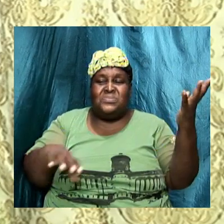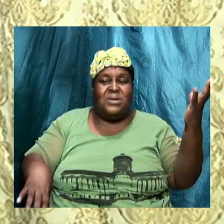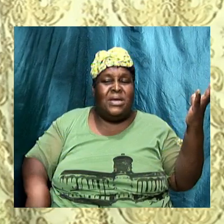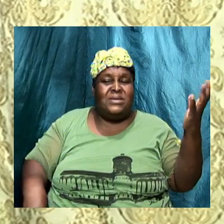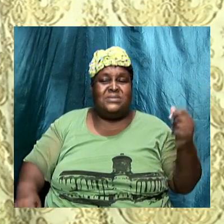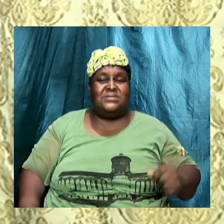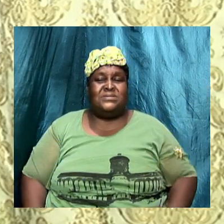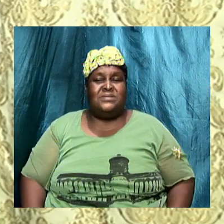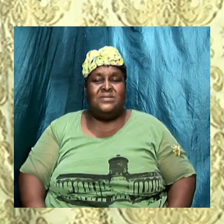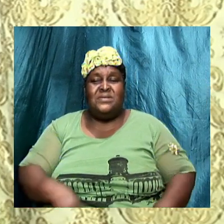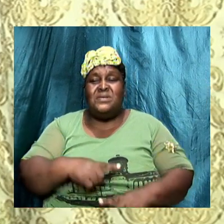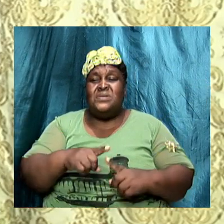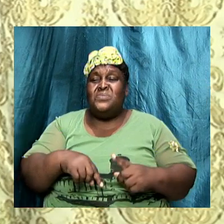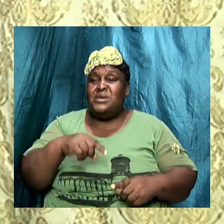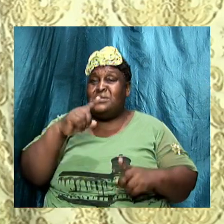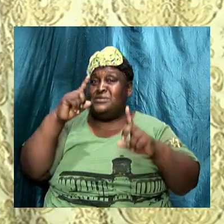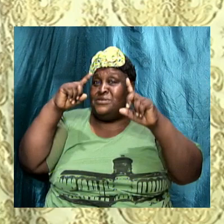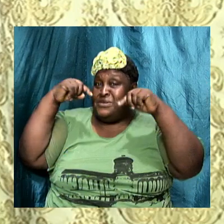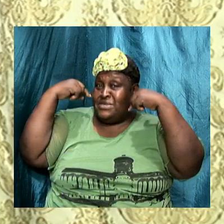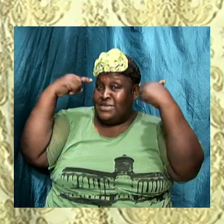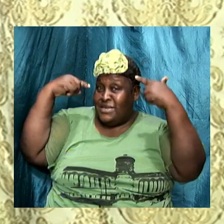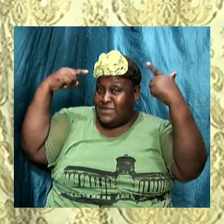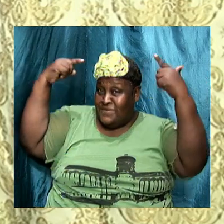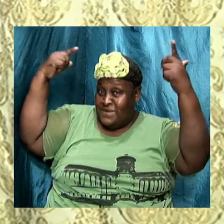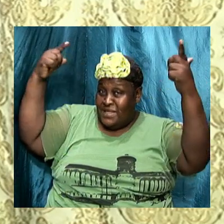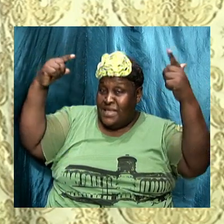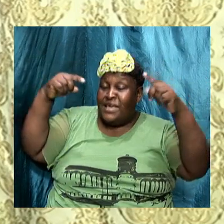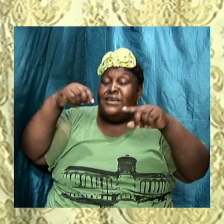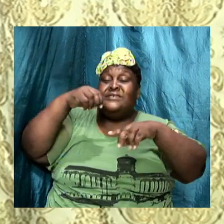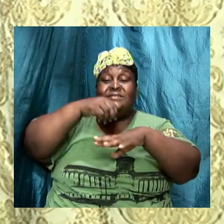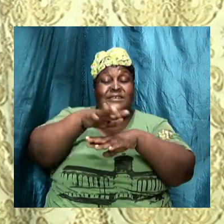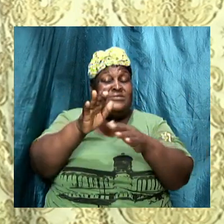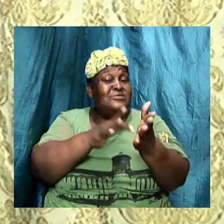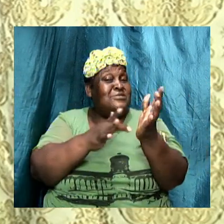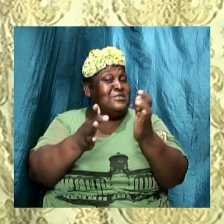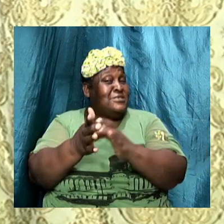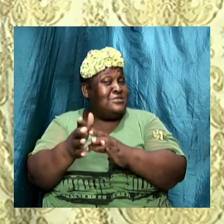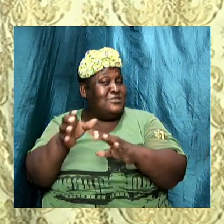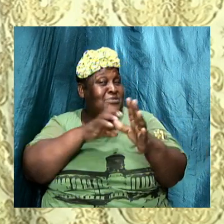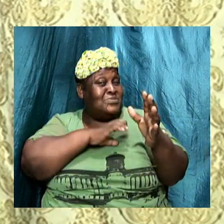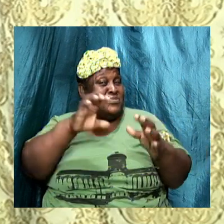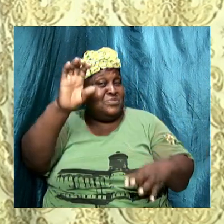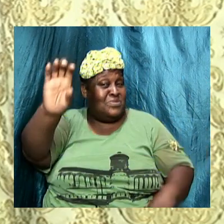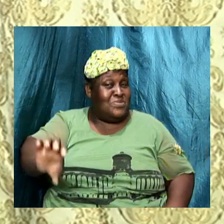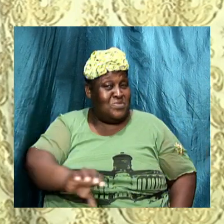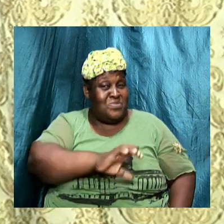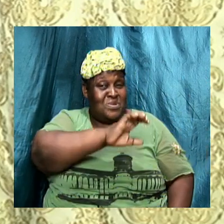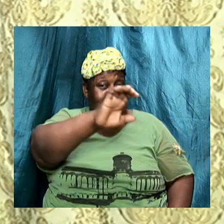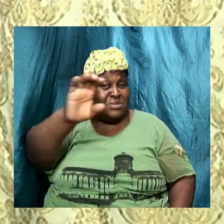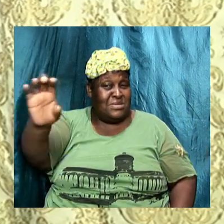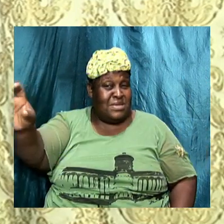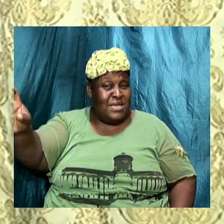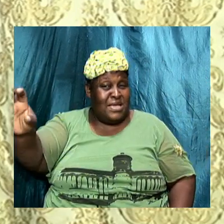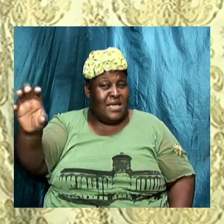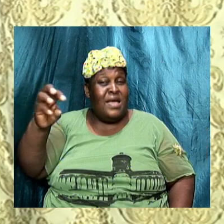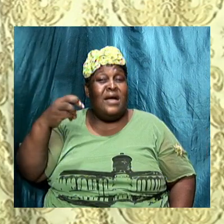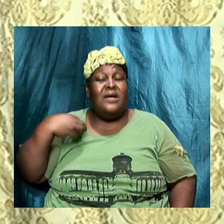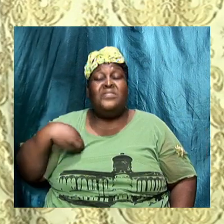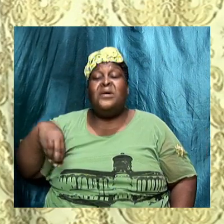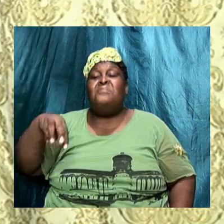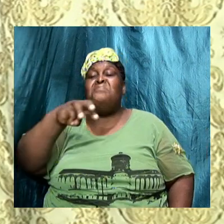after they successfully sent Jesus to the cross the members of the Sanhedrin